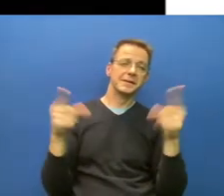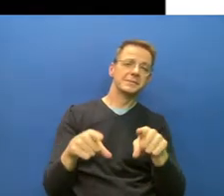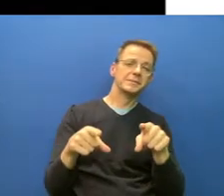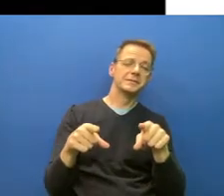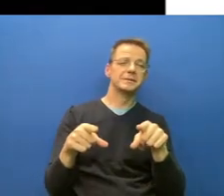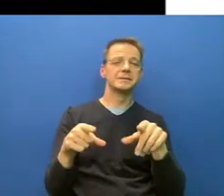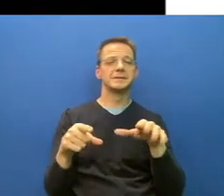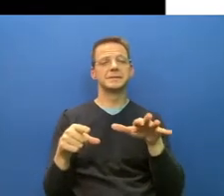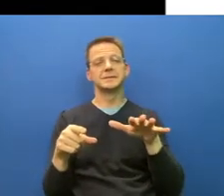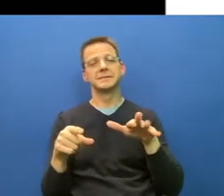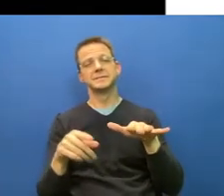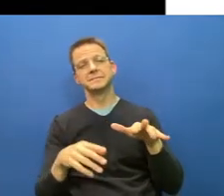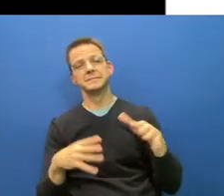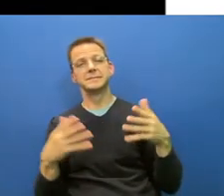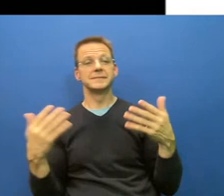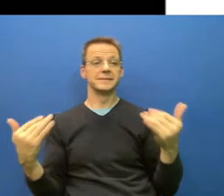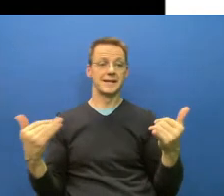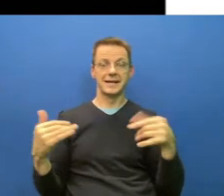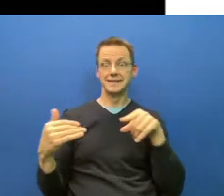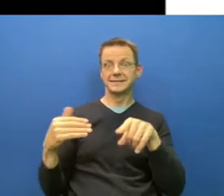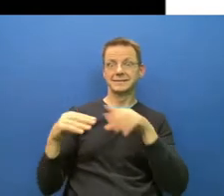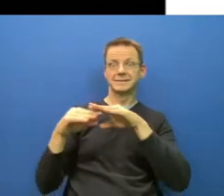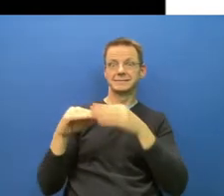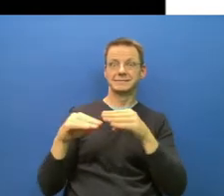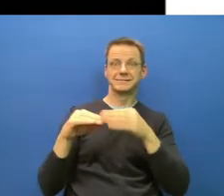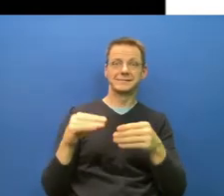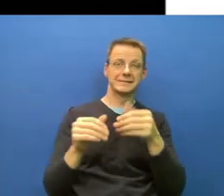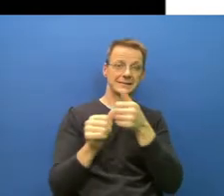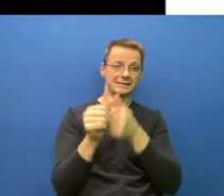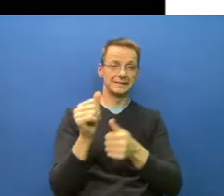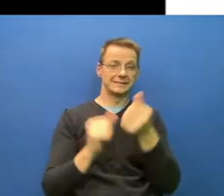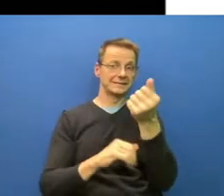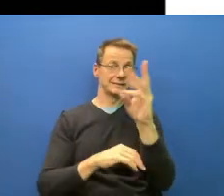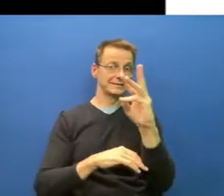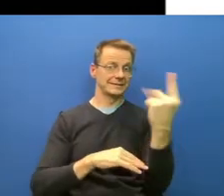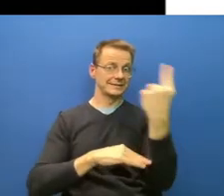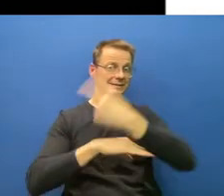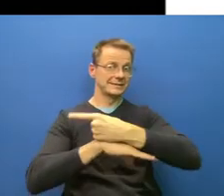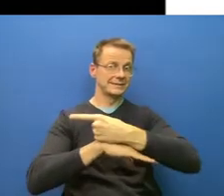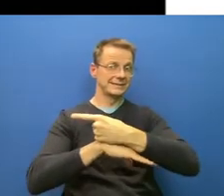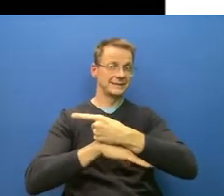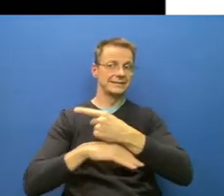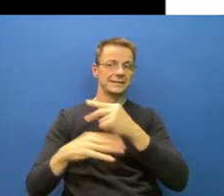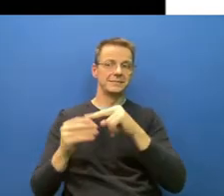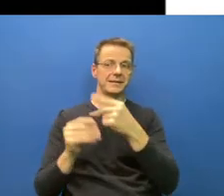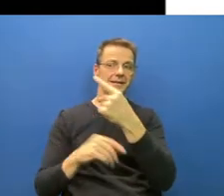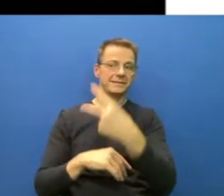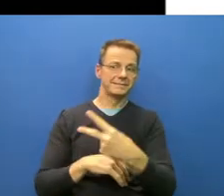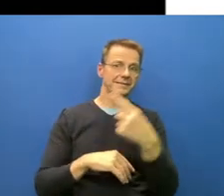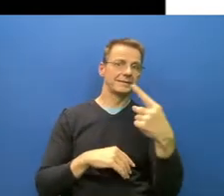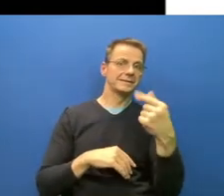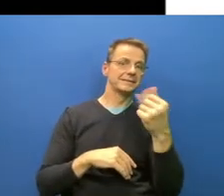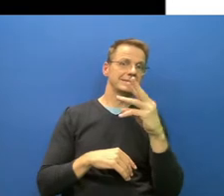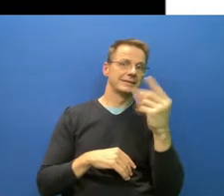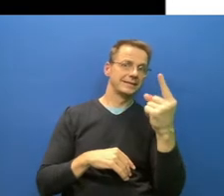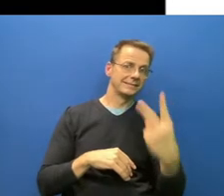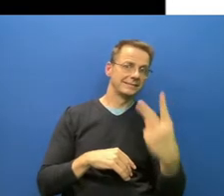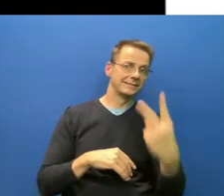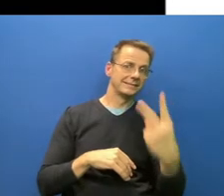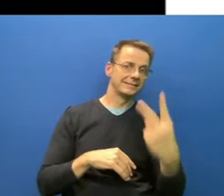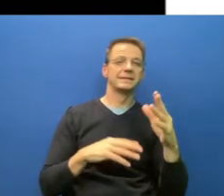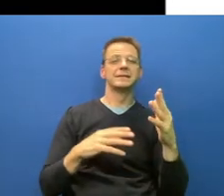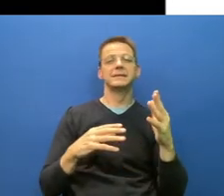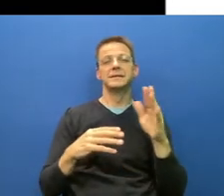.84, more or less. So they are going down, but 0.8 is very, very slow. So if to stop all community